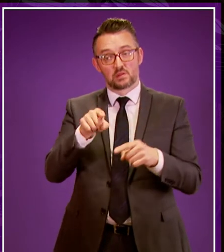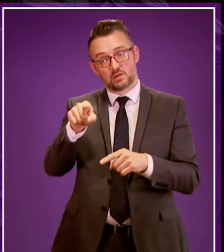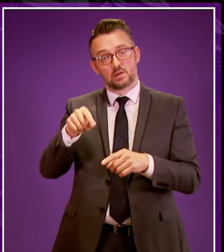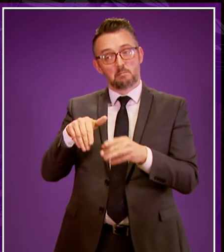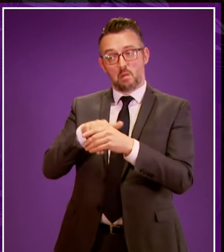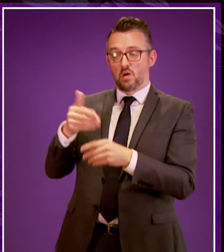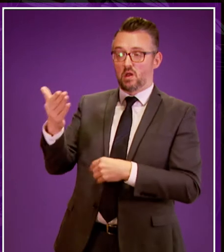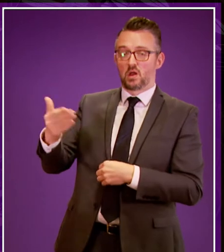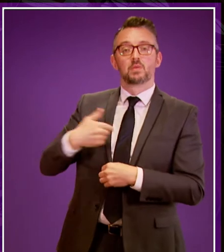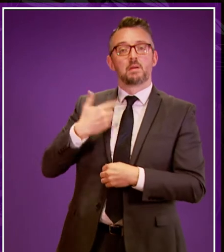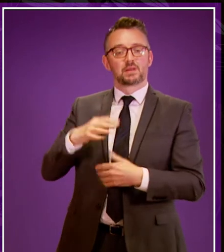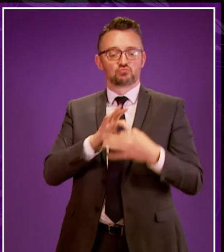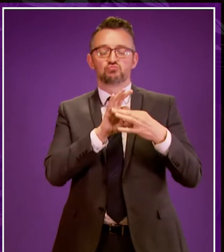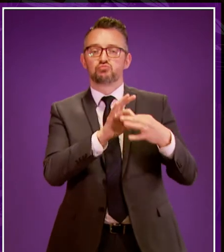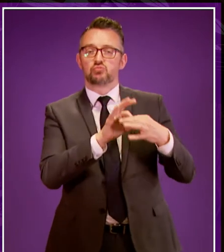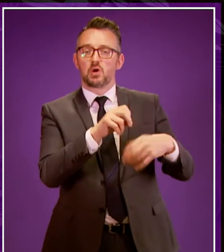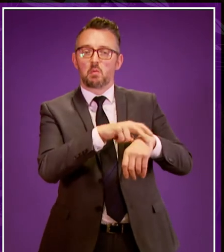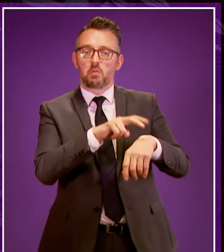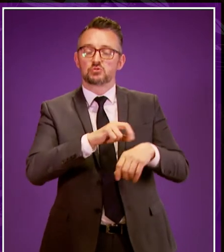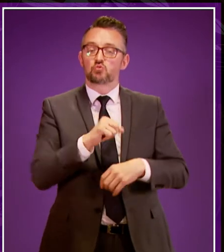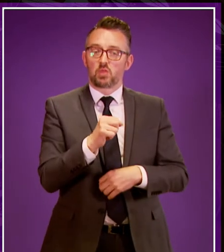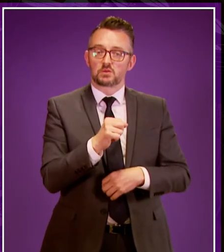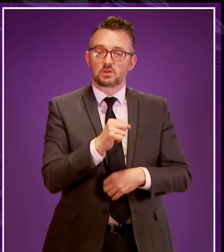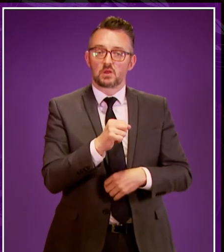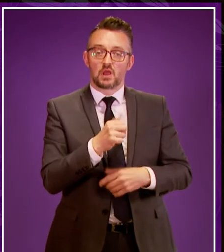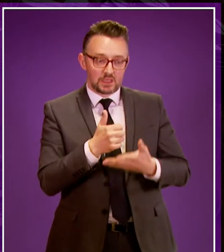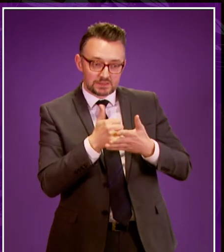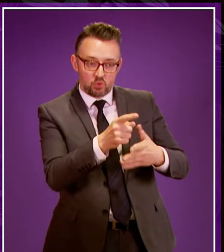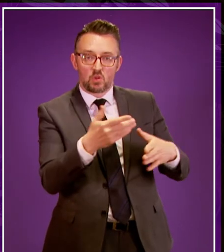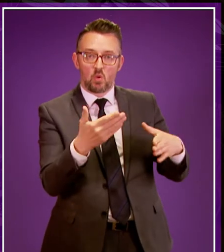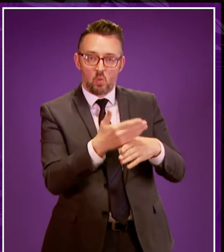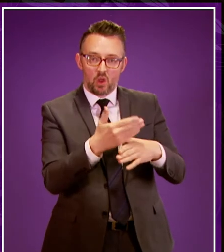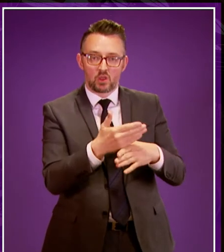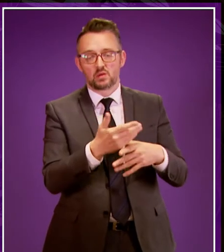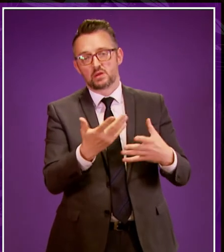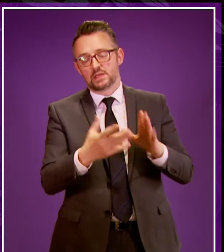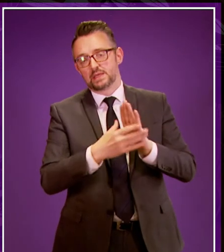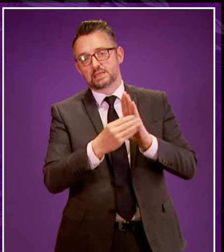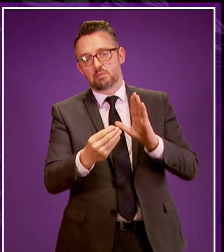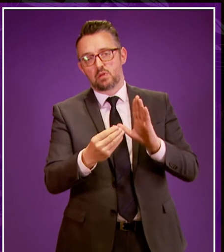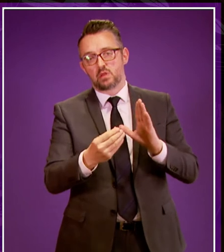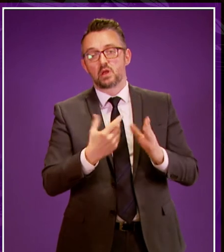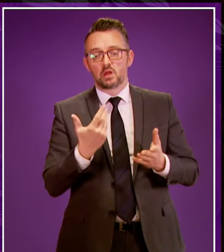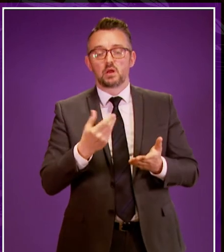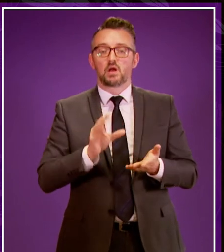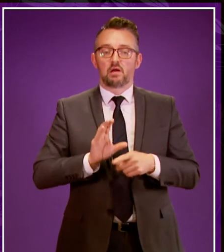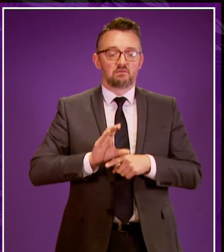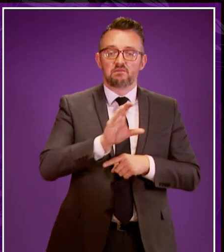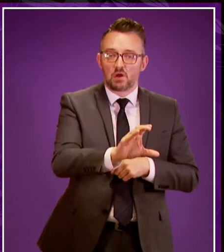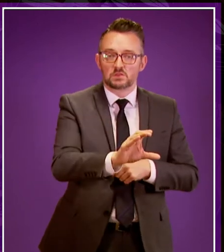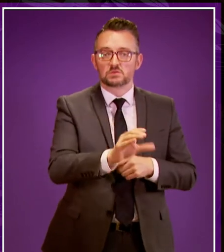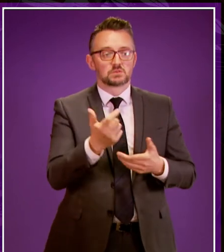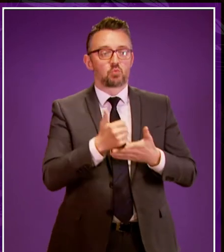we've also been working with Police Scotland to help to support work that they can take forward within the organisation so for example we provide funding support to